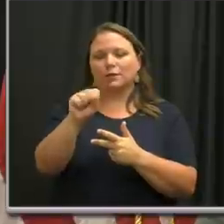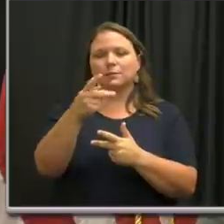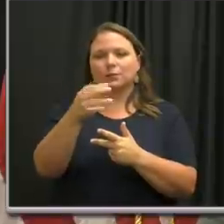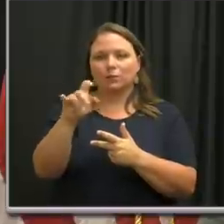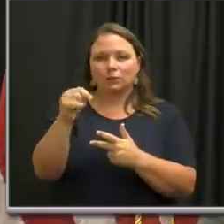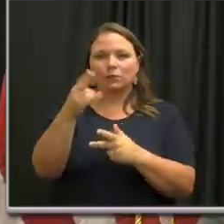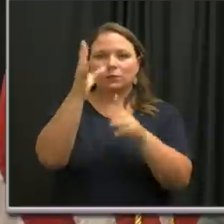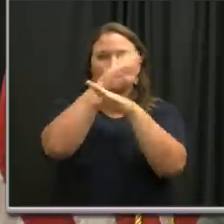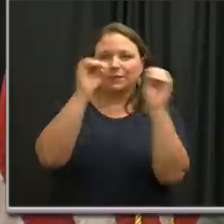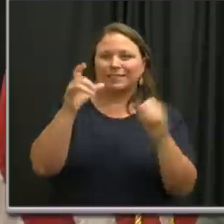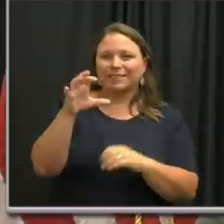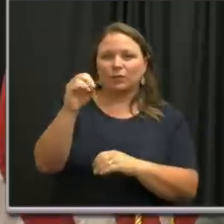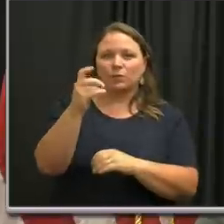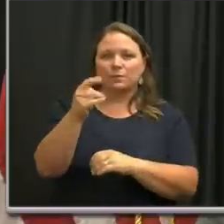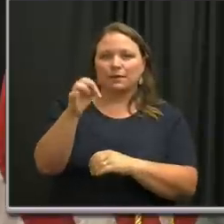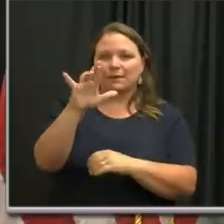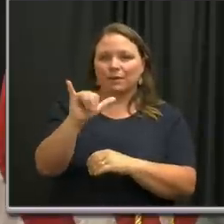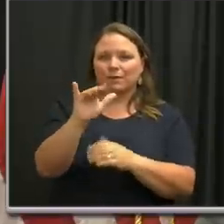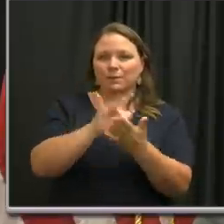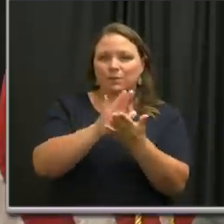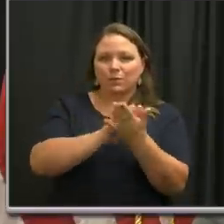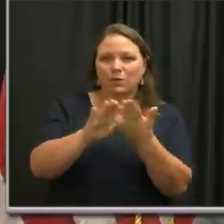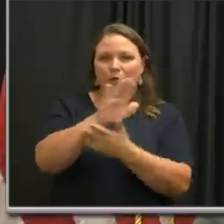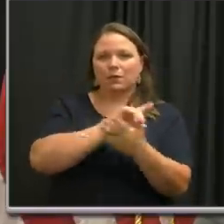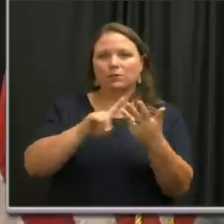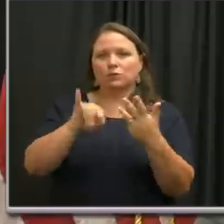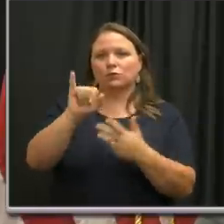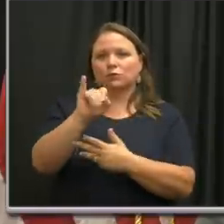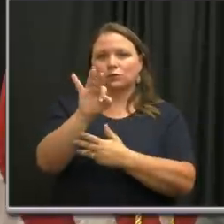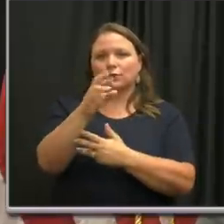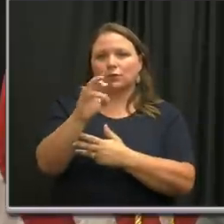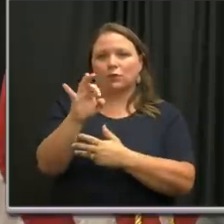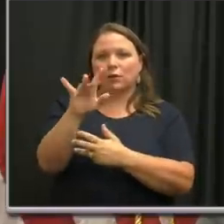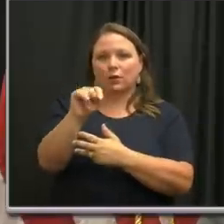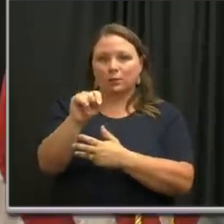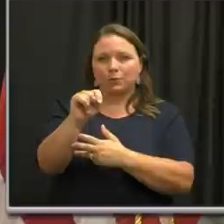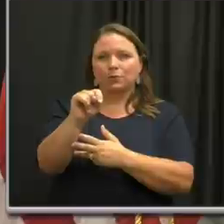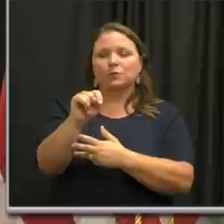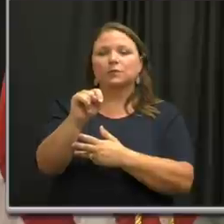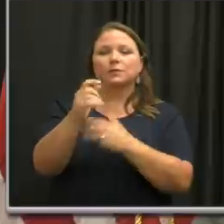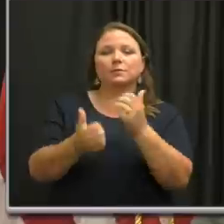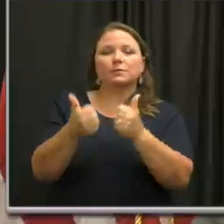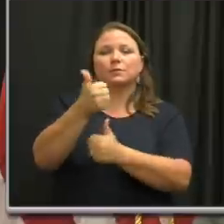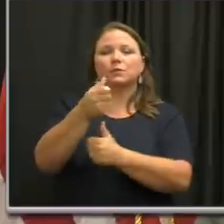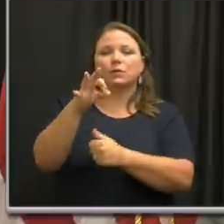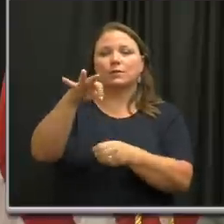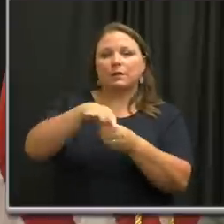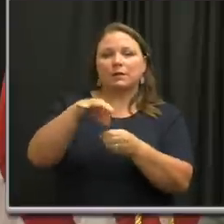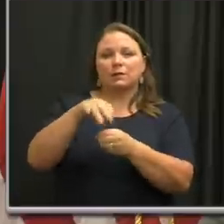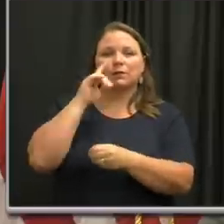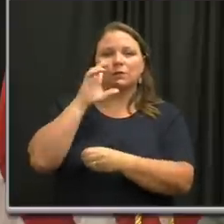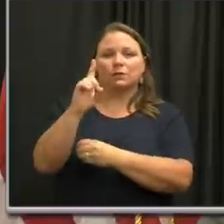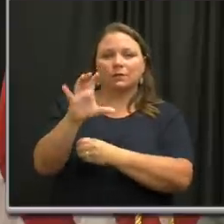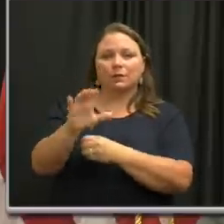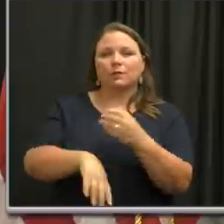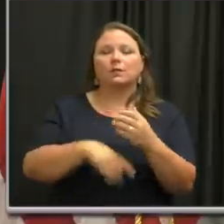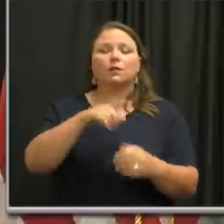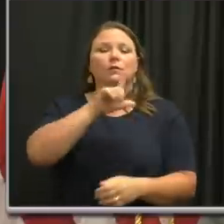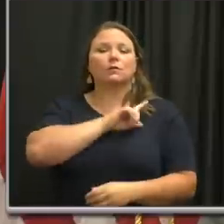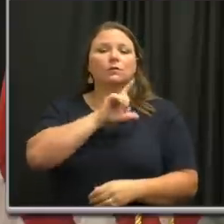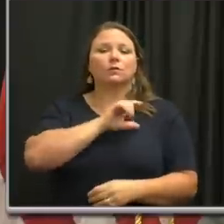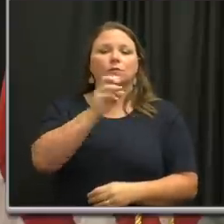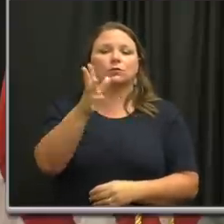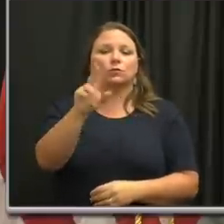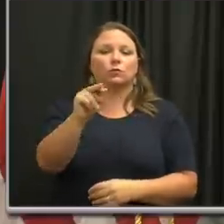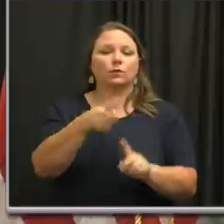CEO of Meharry Medical College, and Jeff Roberts, Administrator of Elections for Davidson County, Director Chief William Swan of the Office